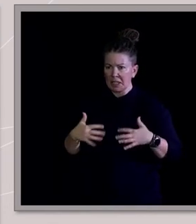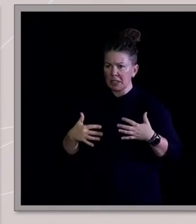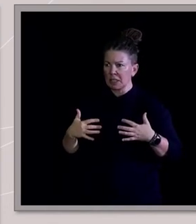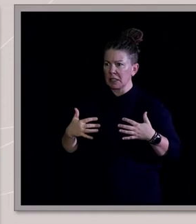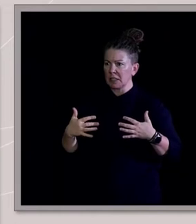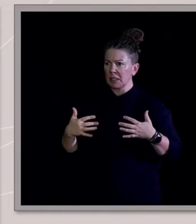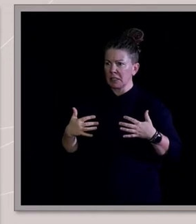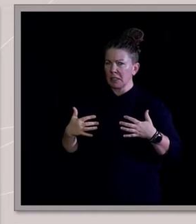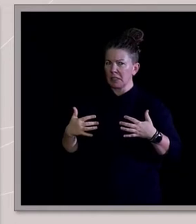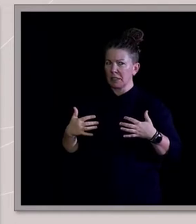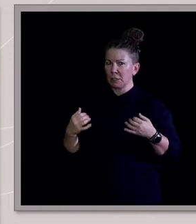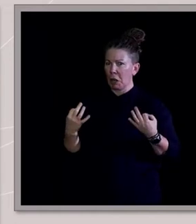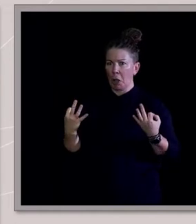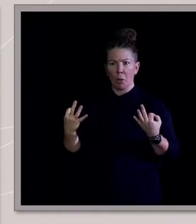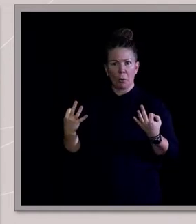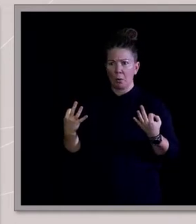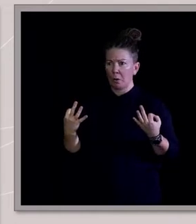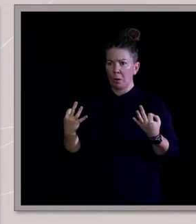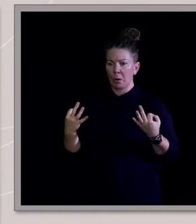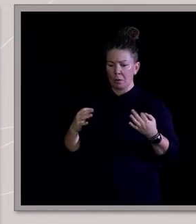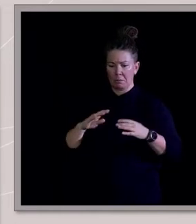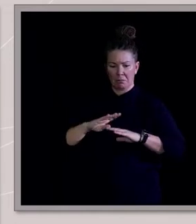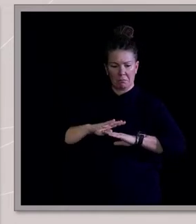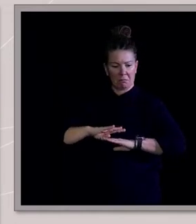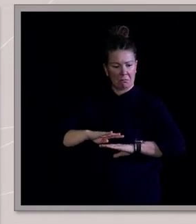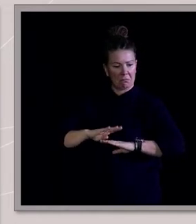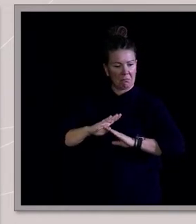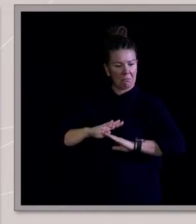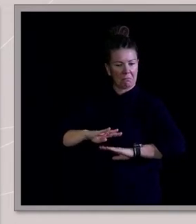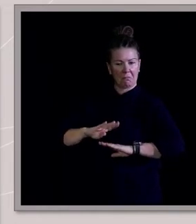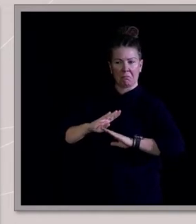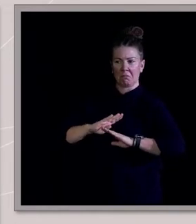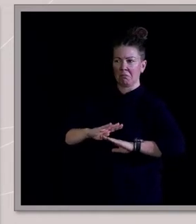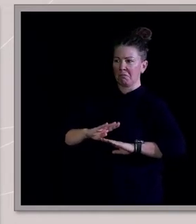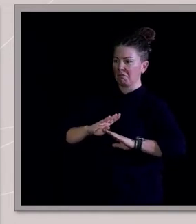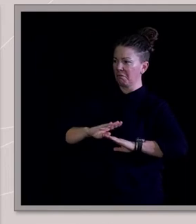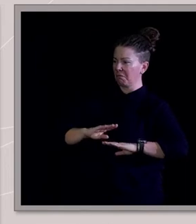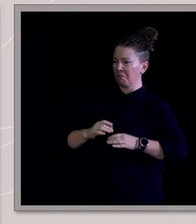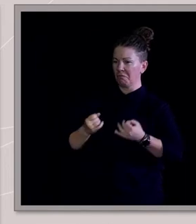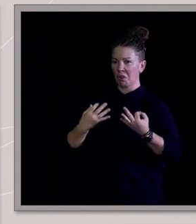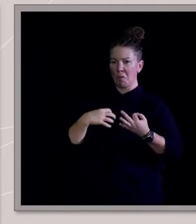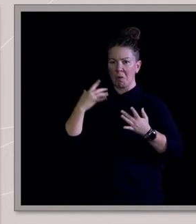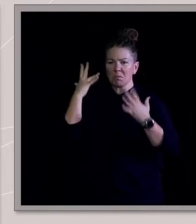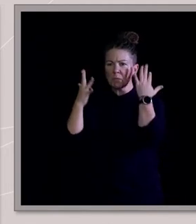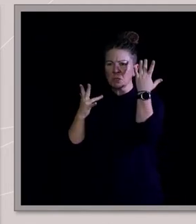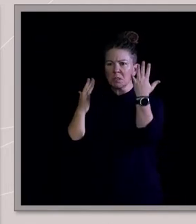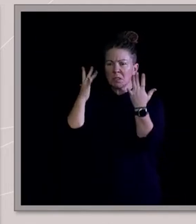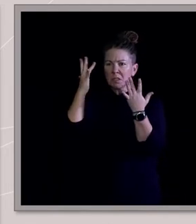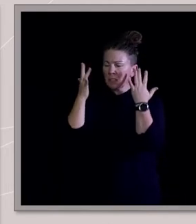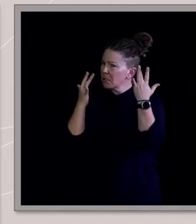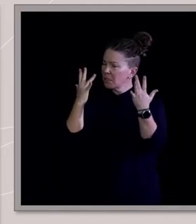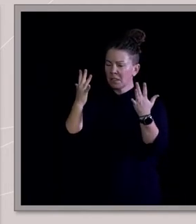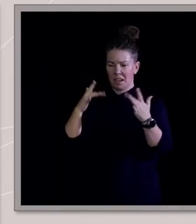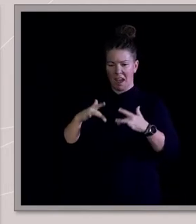no, this is just sitting so calmly. There's no more noise in my mind. I feel